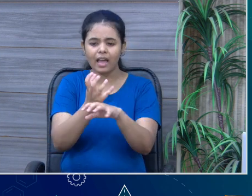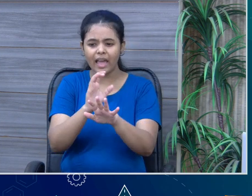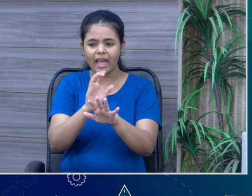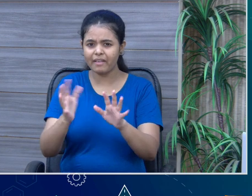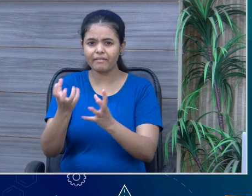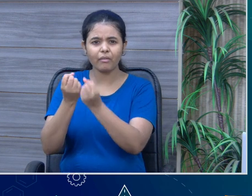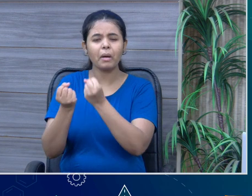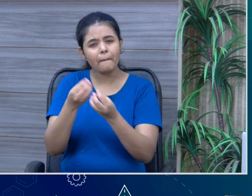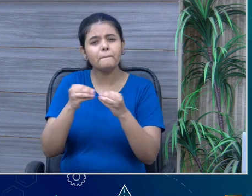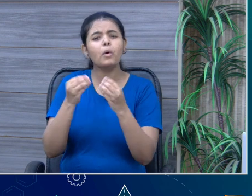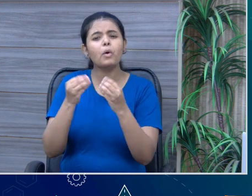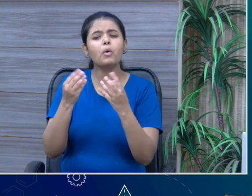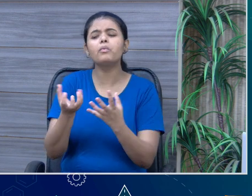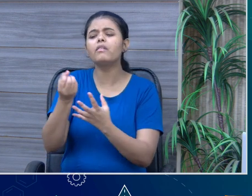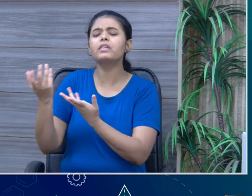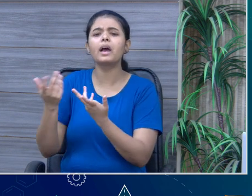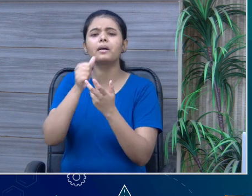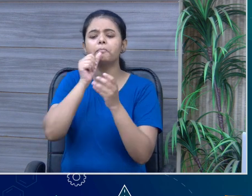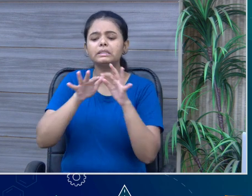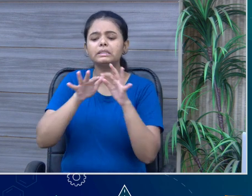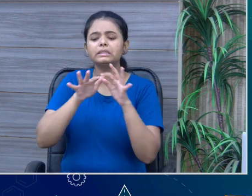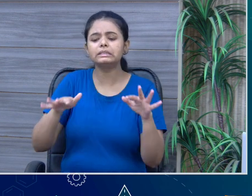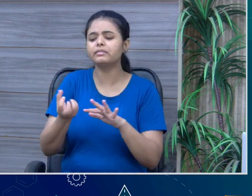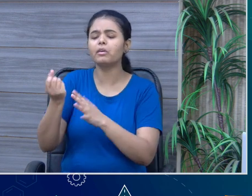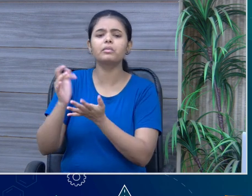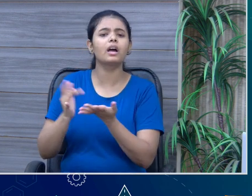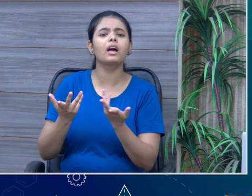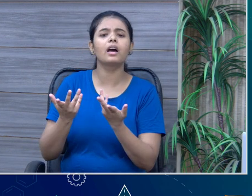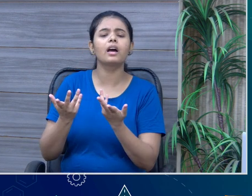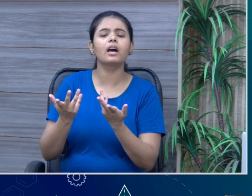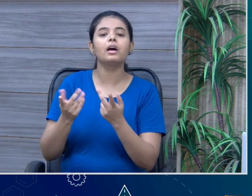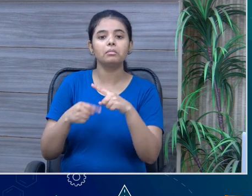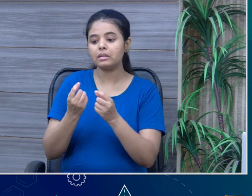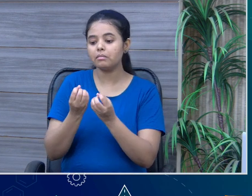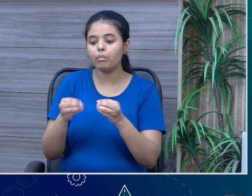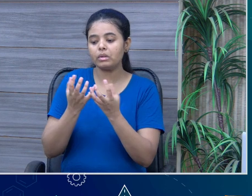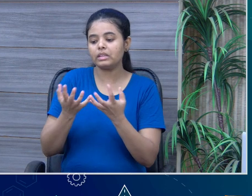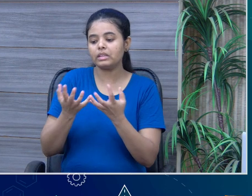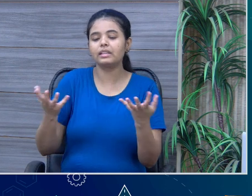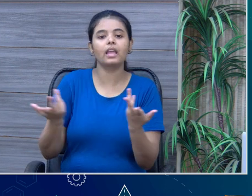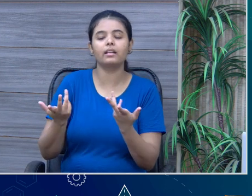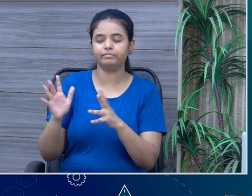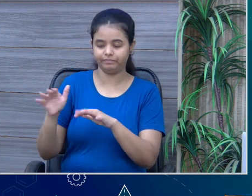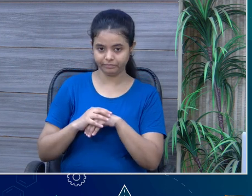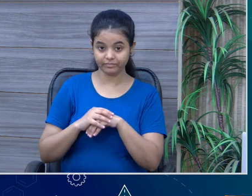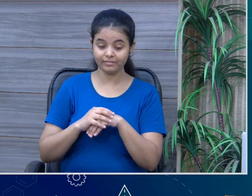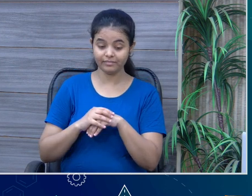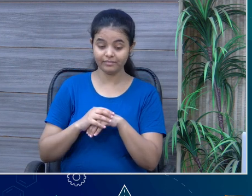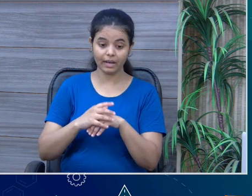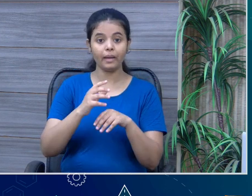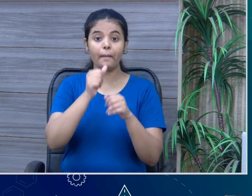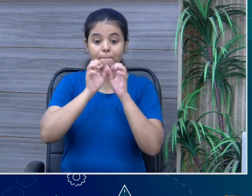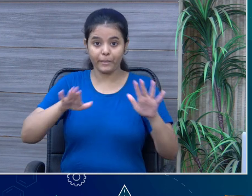what else can we find on the beach, on the seashore? As we have talked about, on the sea, we find